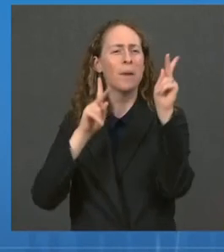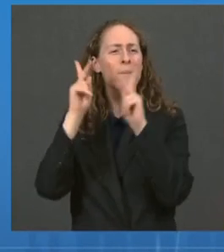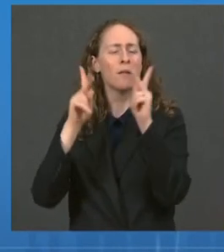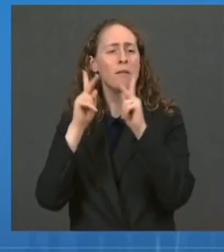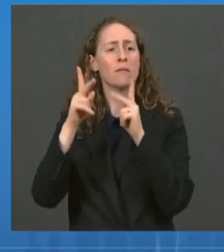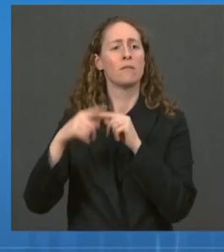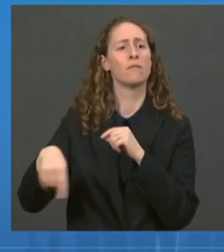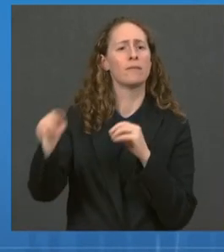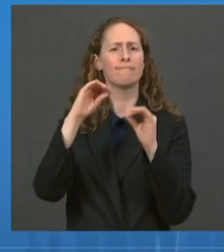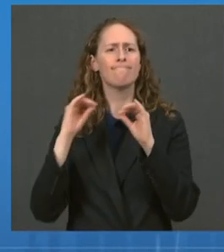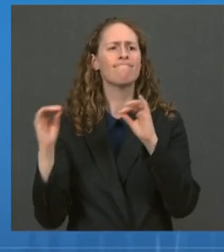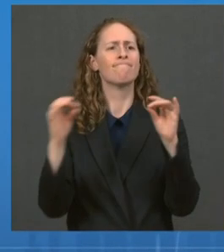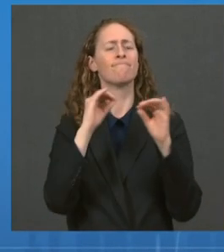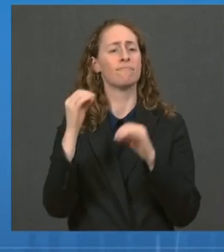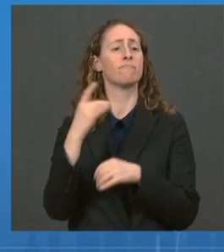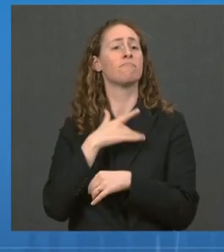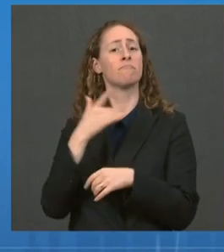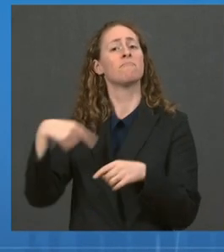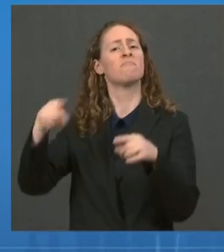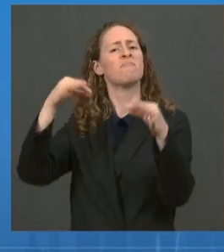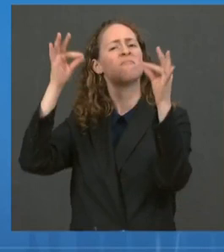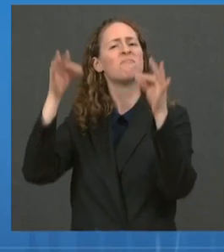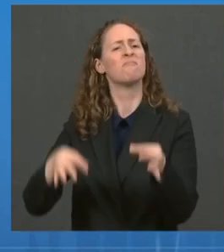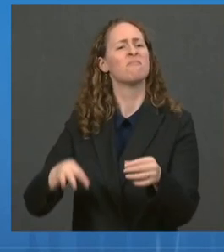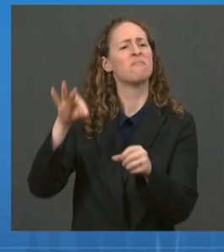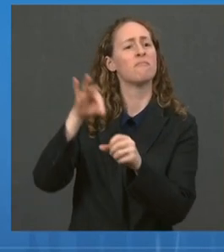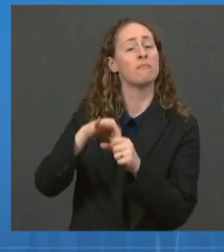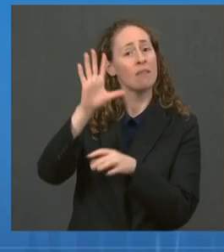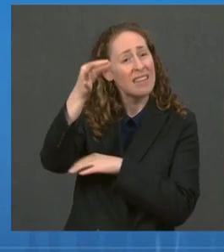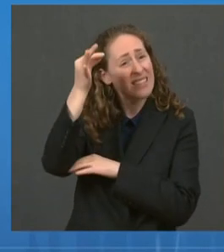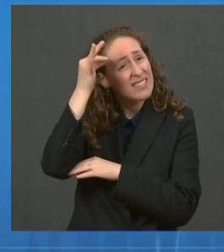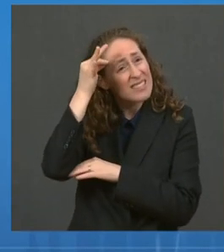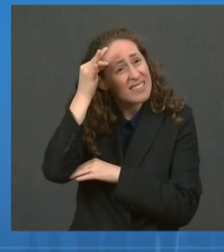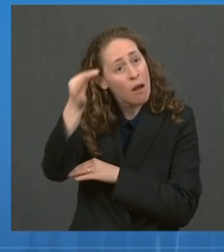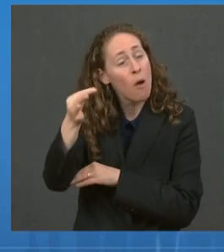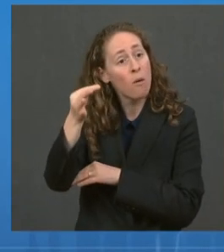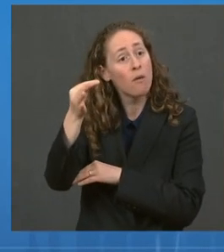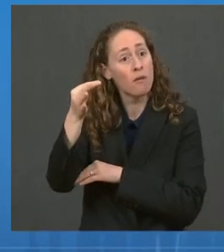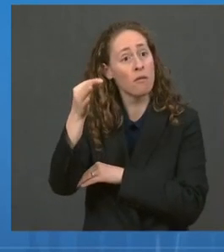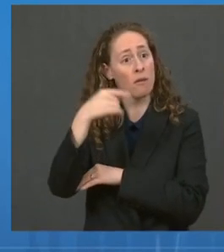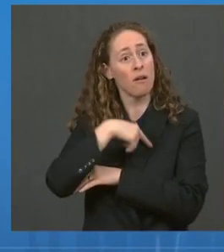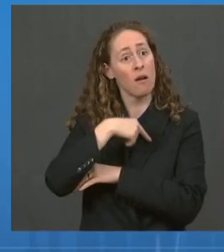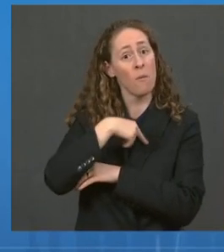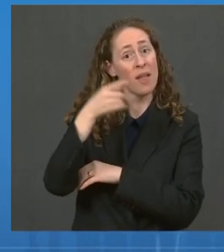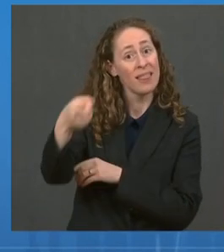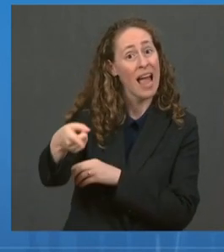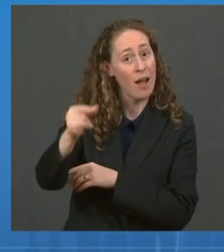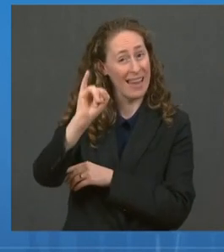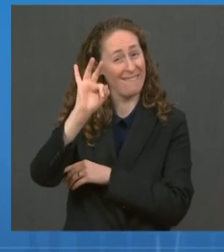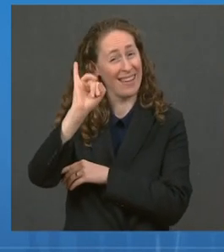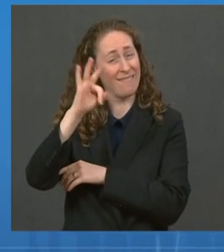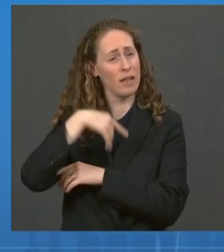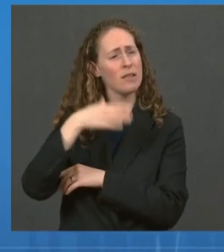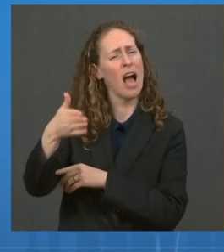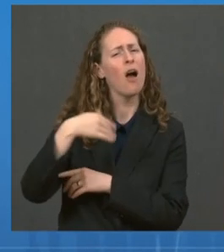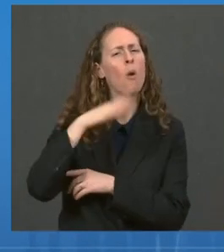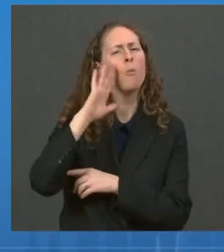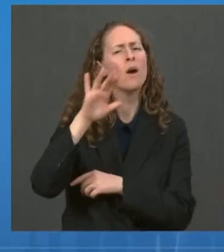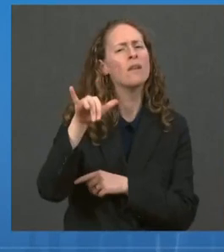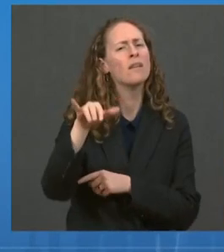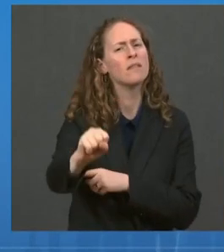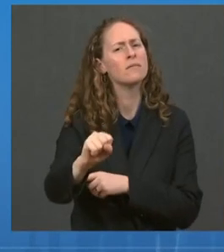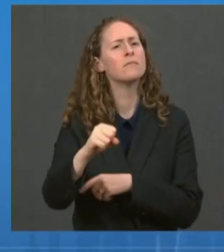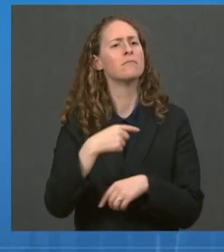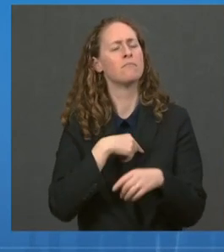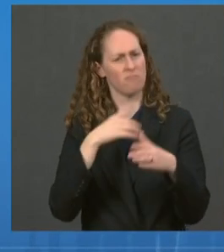I been in the room and on the committee, I would have voted yes, and that is reflected in my resulting decision to allow the use of